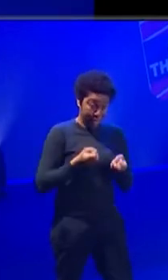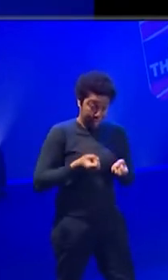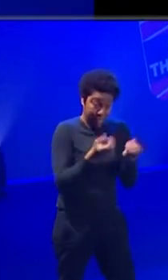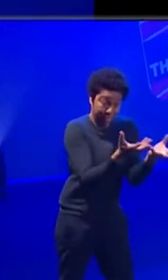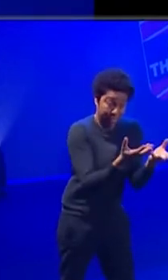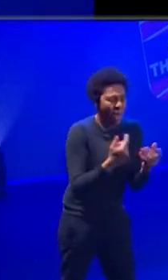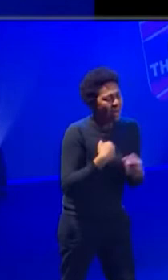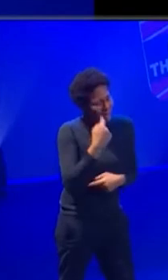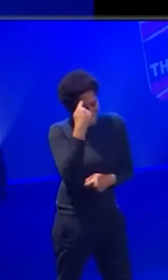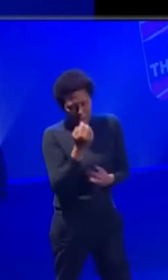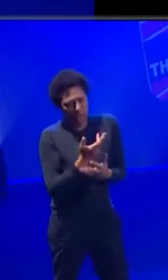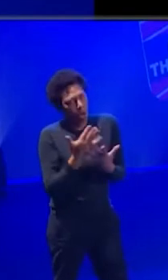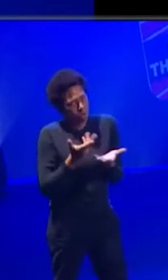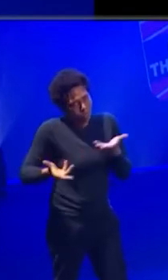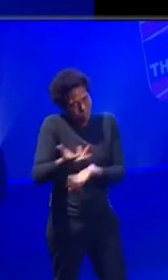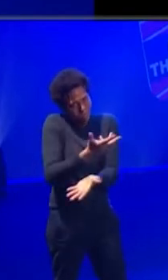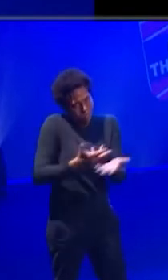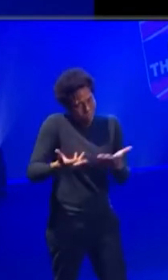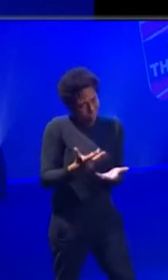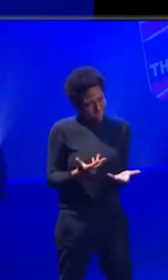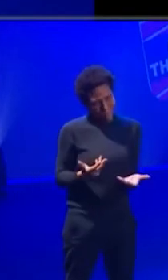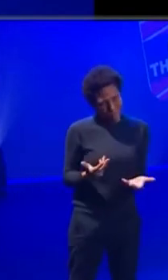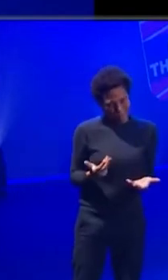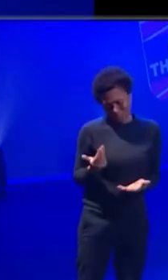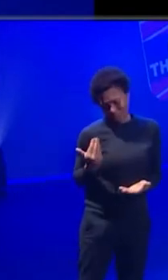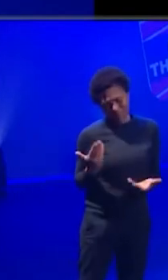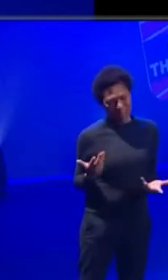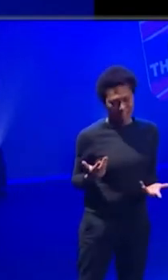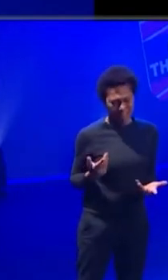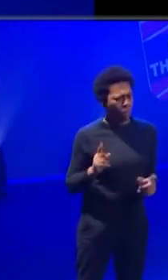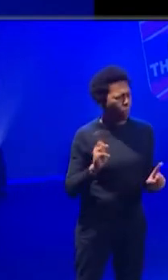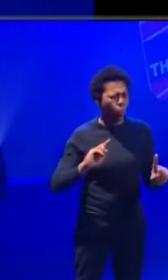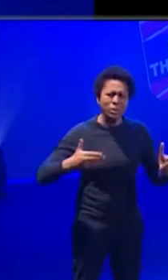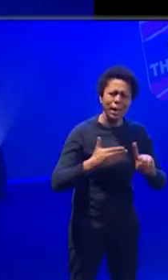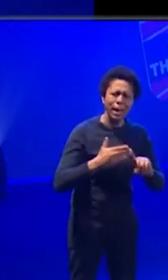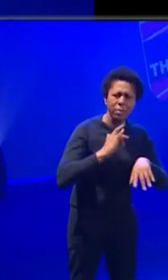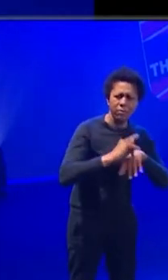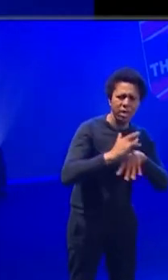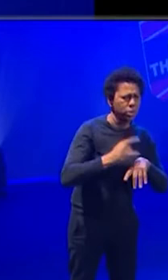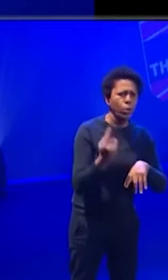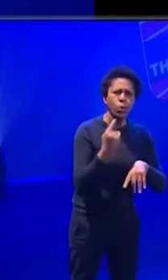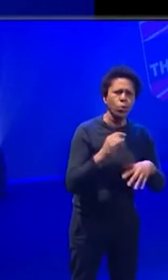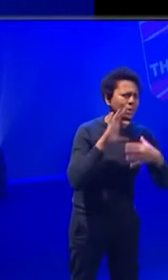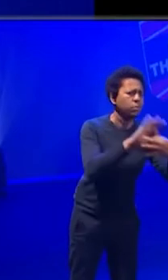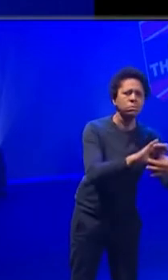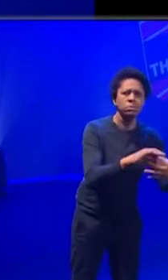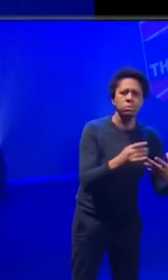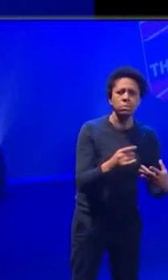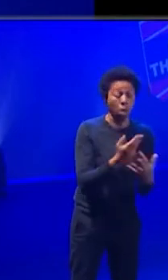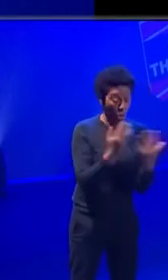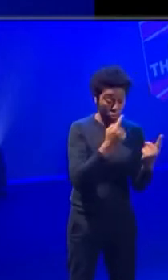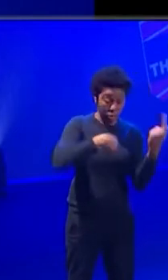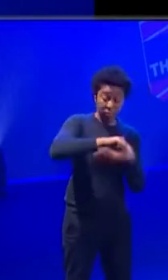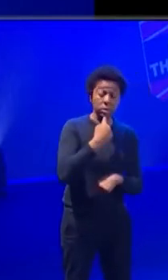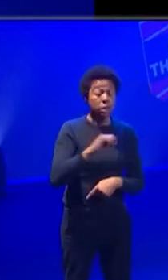more discussion in the last year about what is the purpose of theatre? And who does it reach out to? And I think all of us would say it should